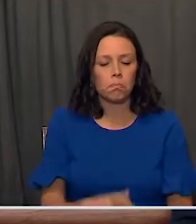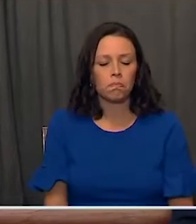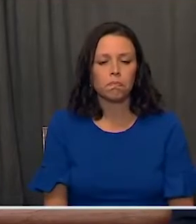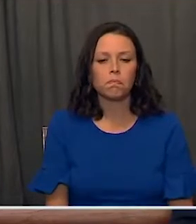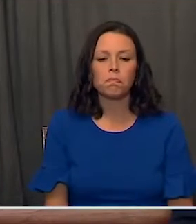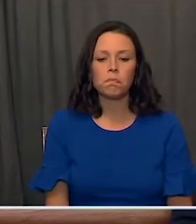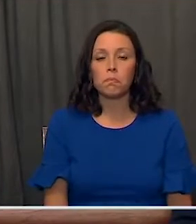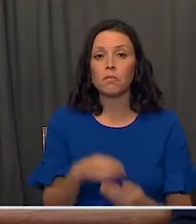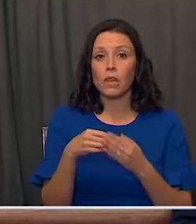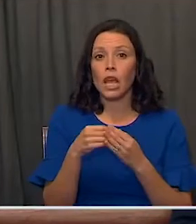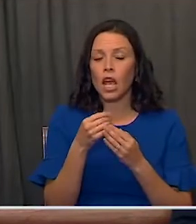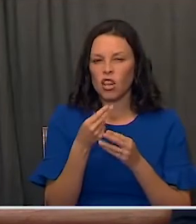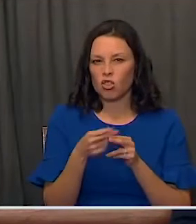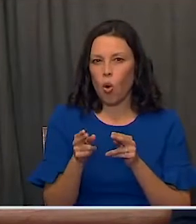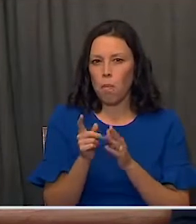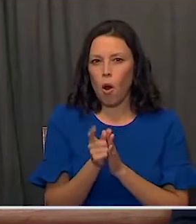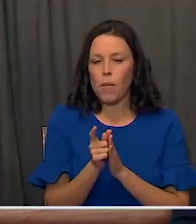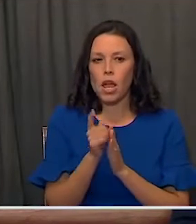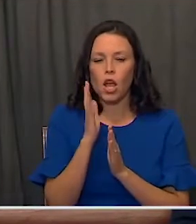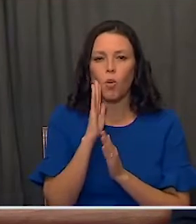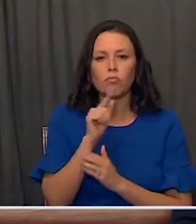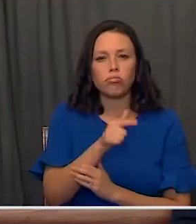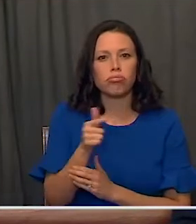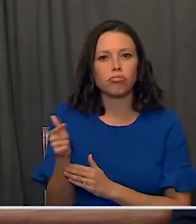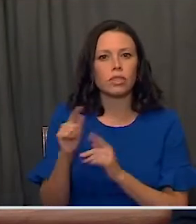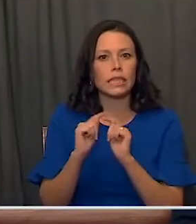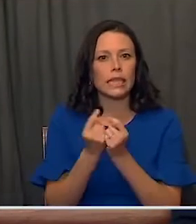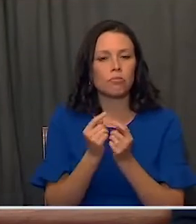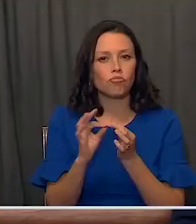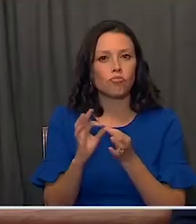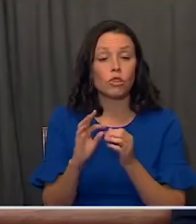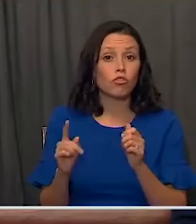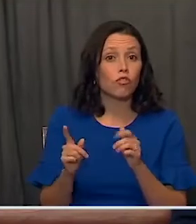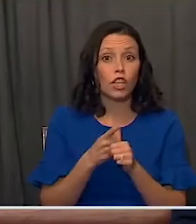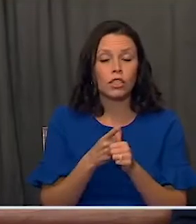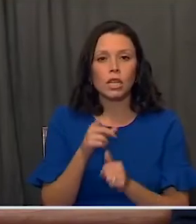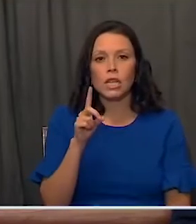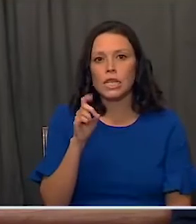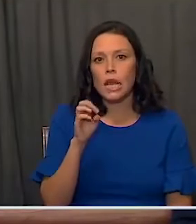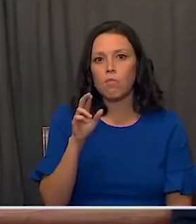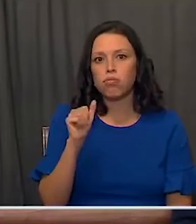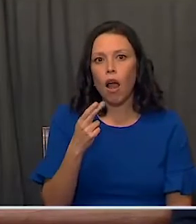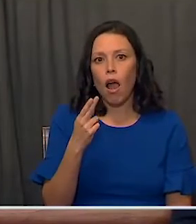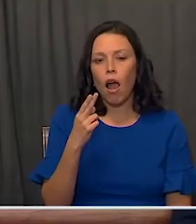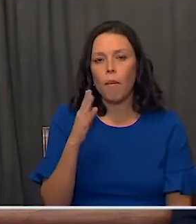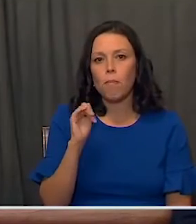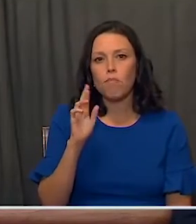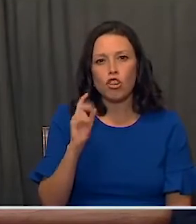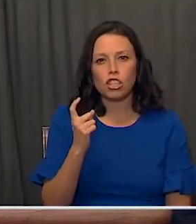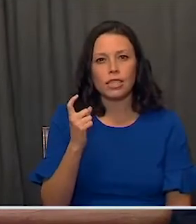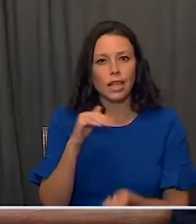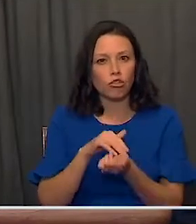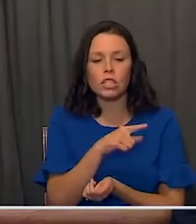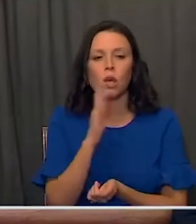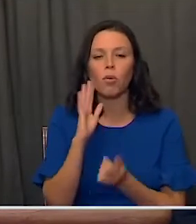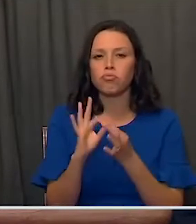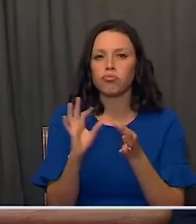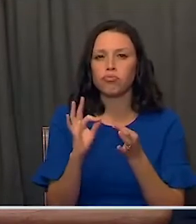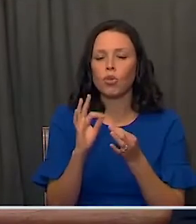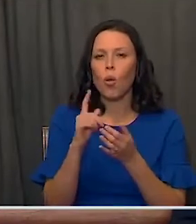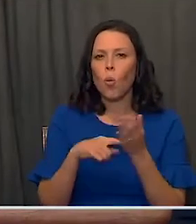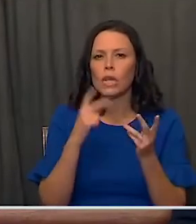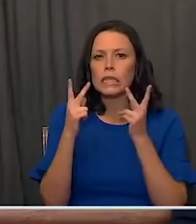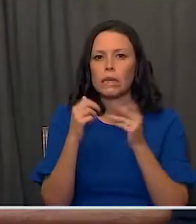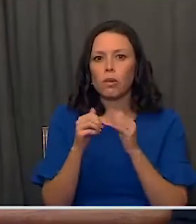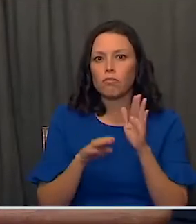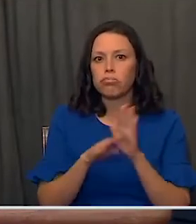in a few moments, you'll hear from members of our team. We're going to begin with Dr. Deborah Birx, who's going to describe what we're seeing in the rising cases literally